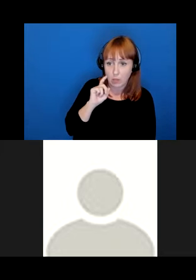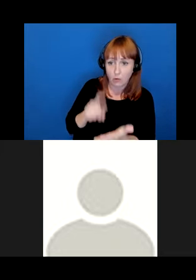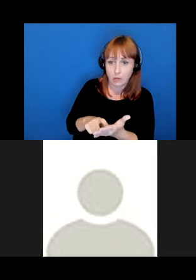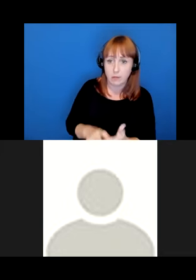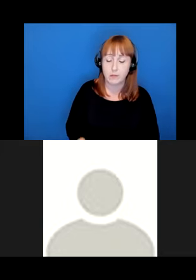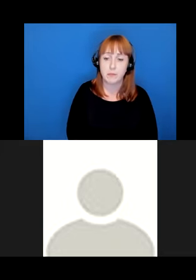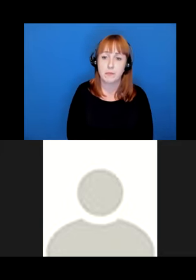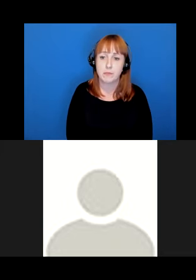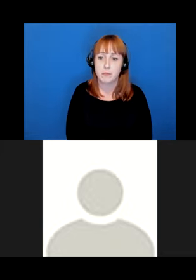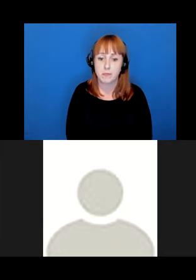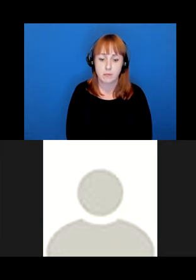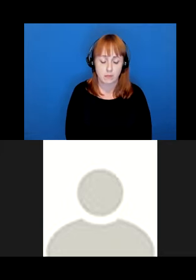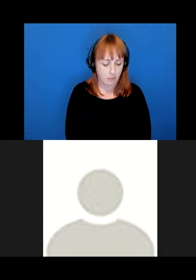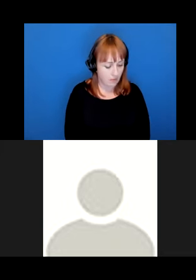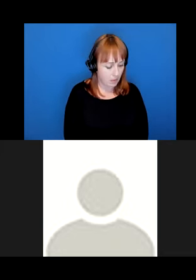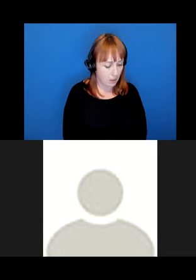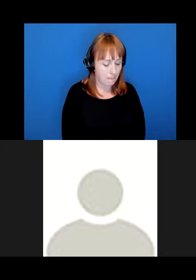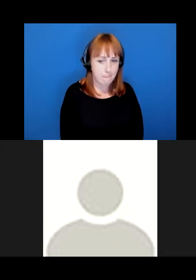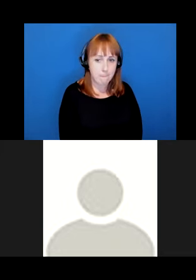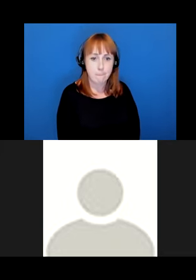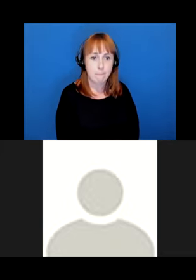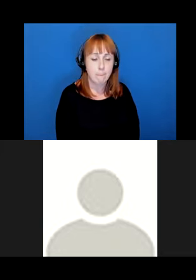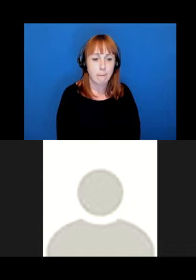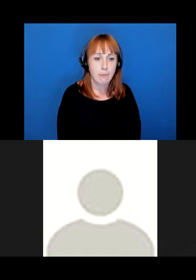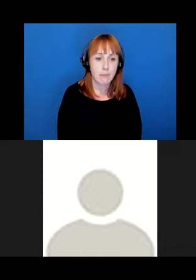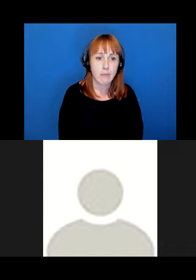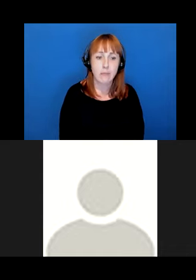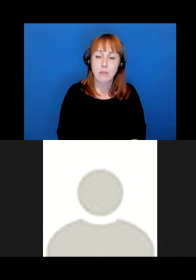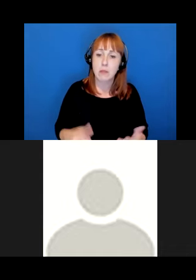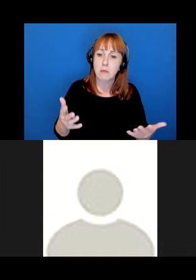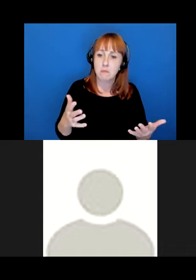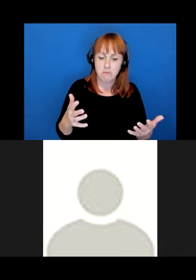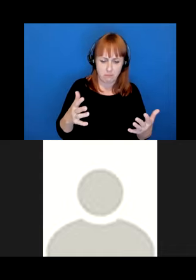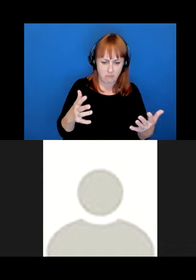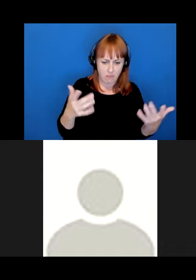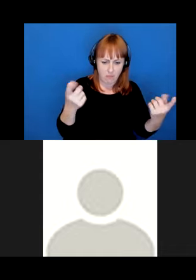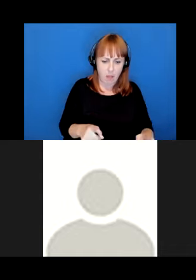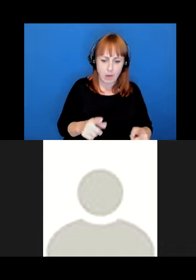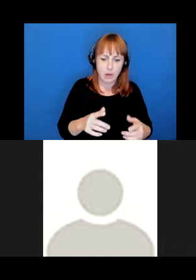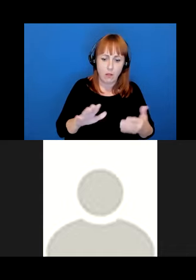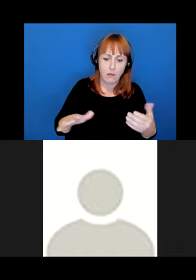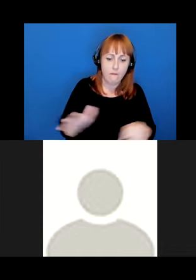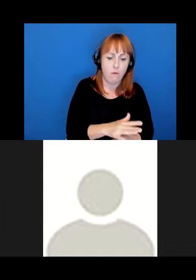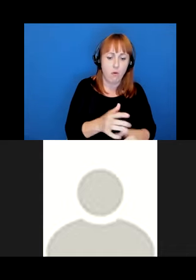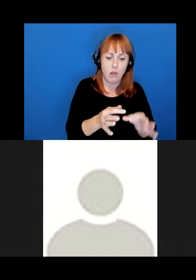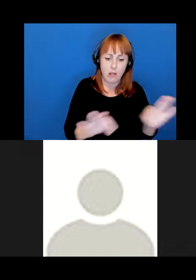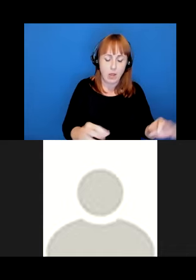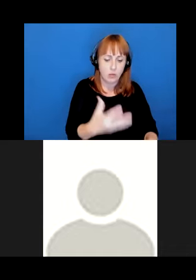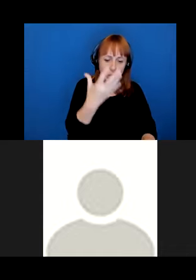More extreme than the erasure of certain types of language users are situations where entire languages are erased from contemporary life.